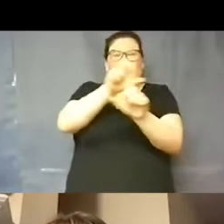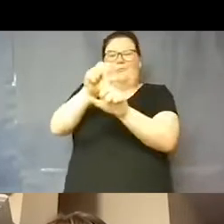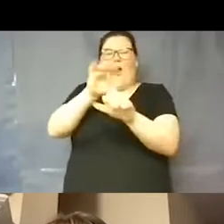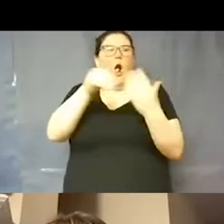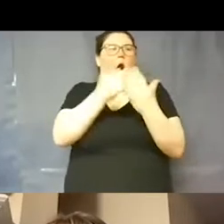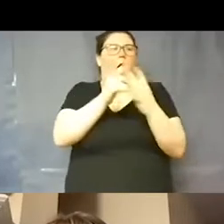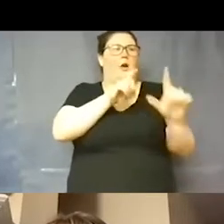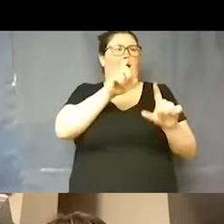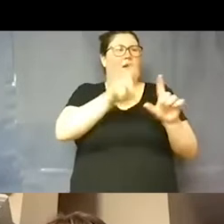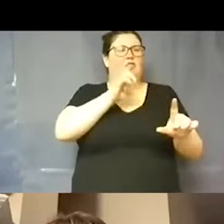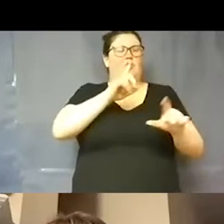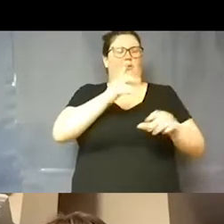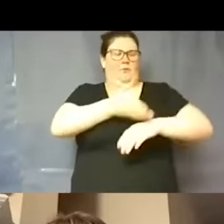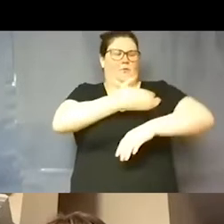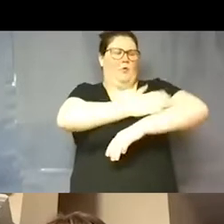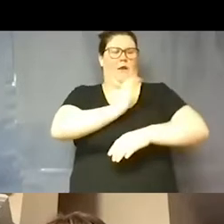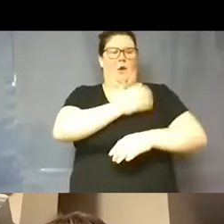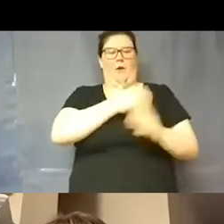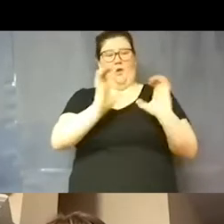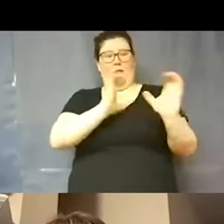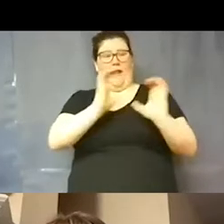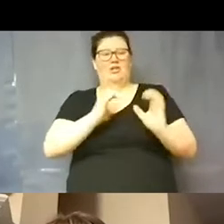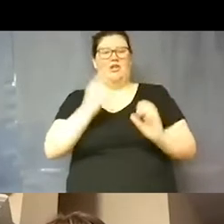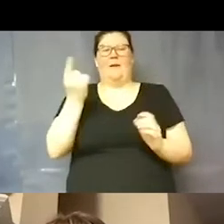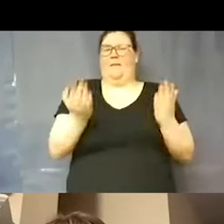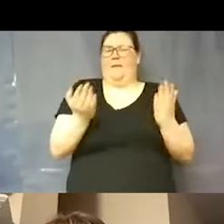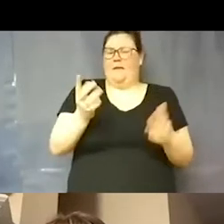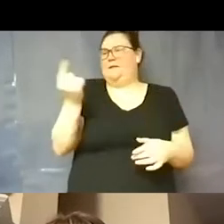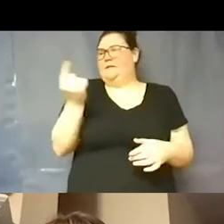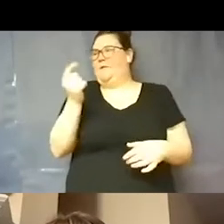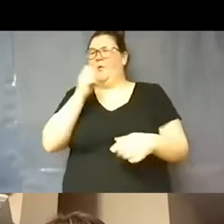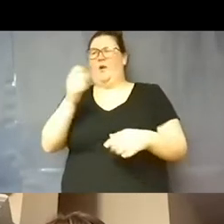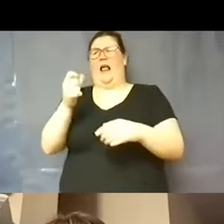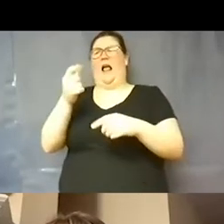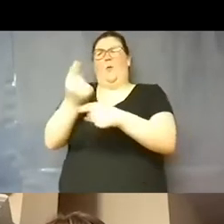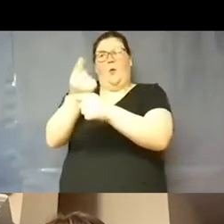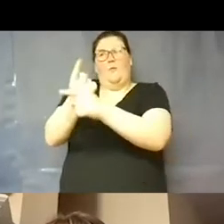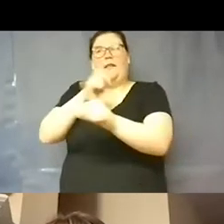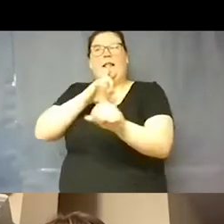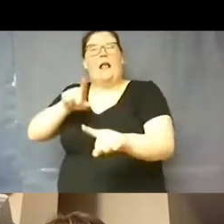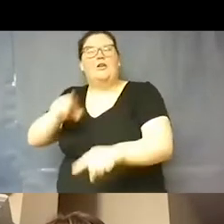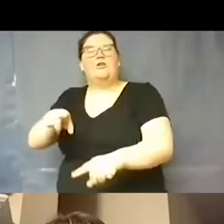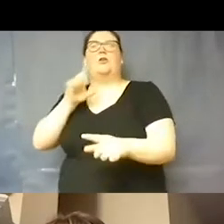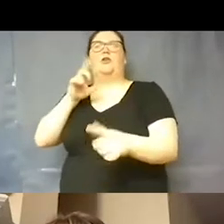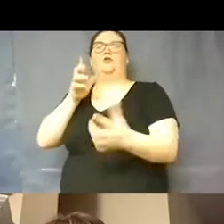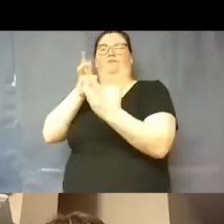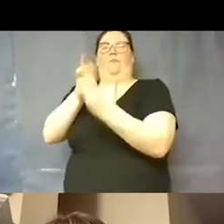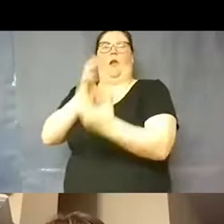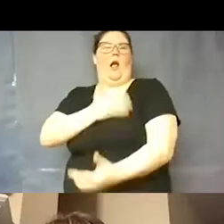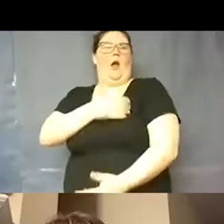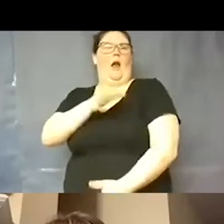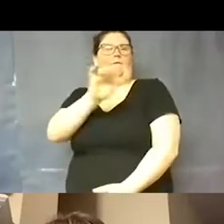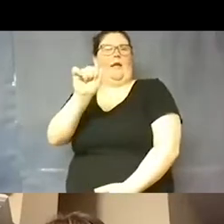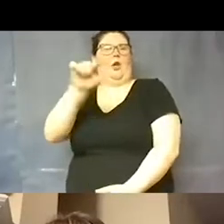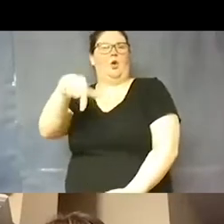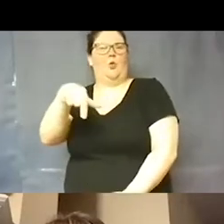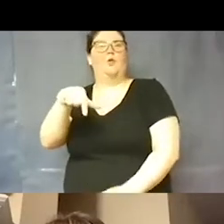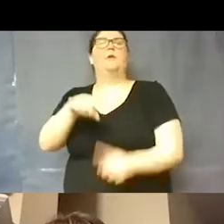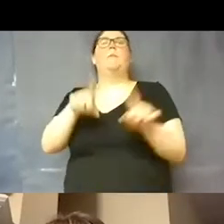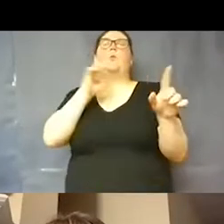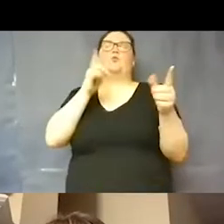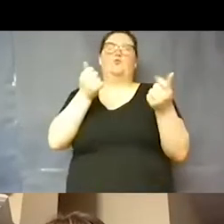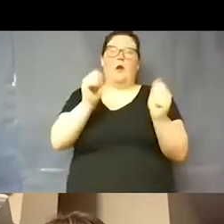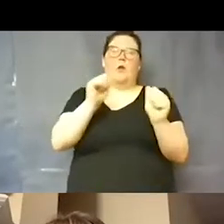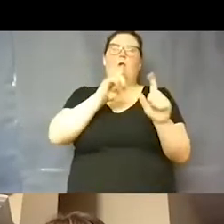to see if maybe there's a hole somewhere we're not communicating appropriately to update our FAQs, but we will get to as many of them as possible.